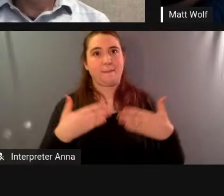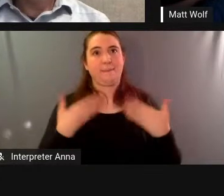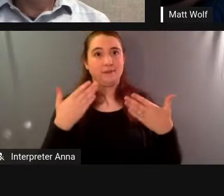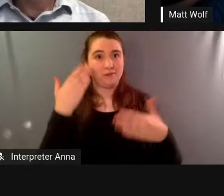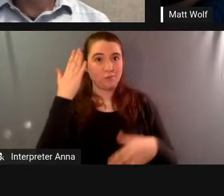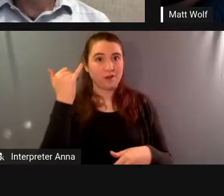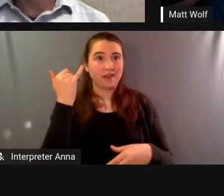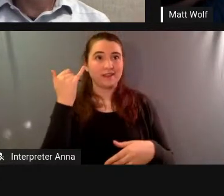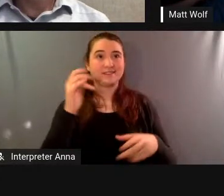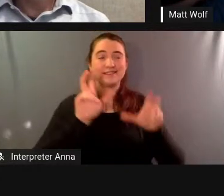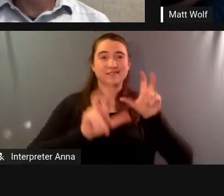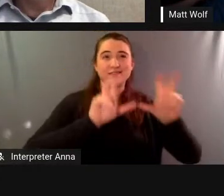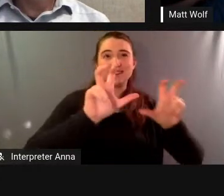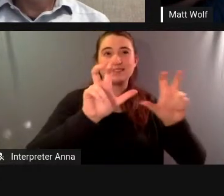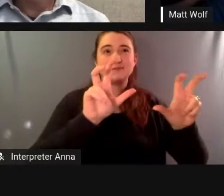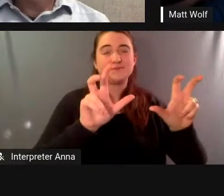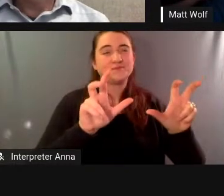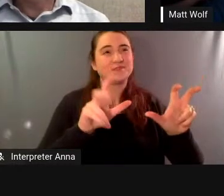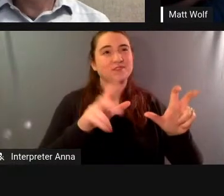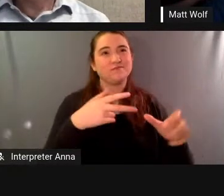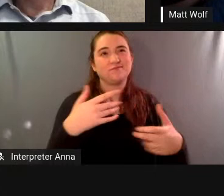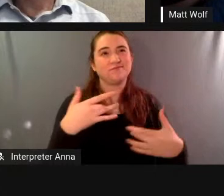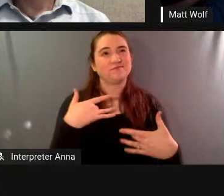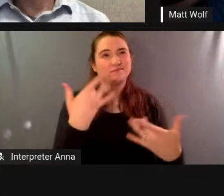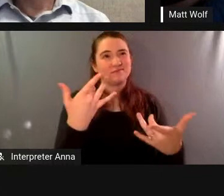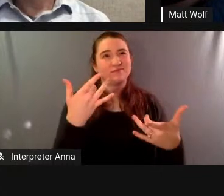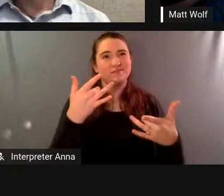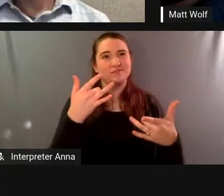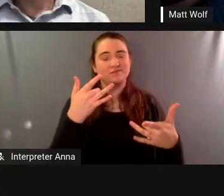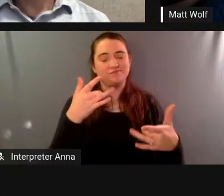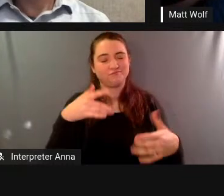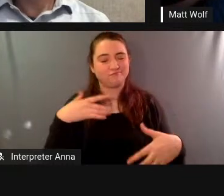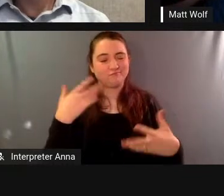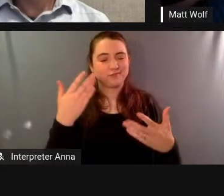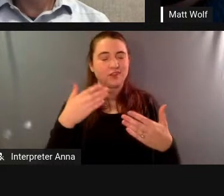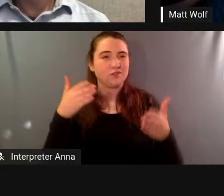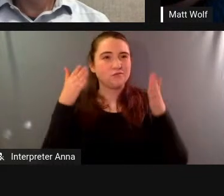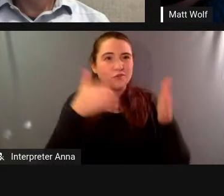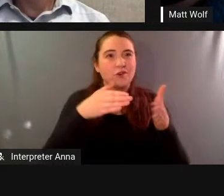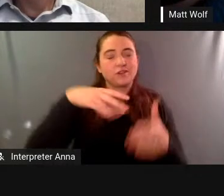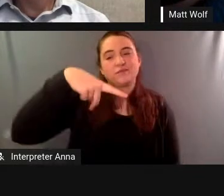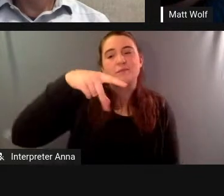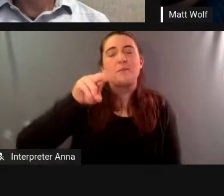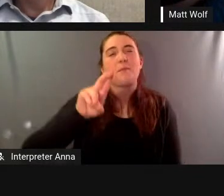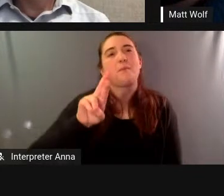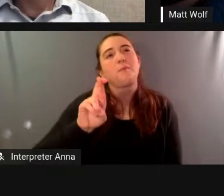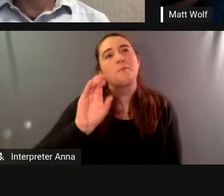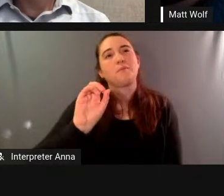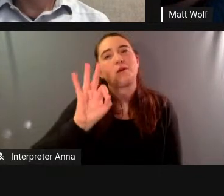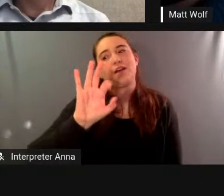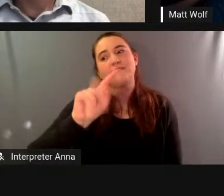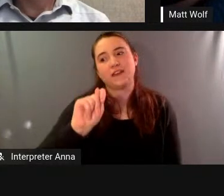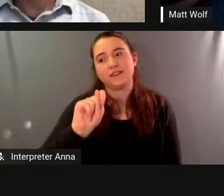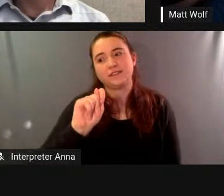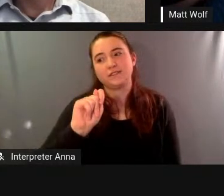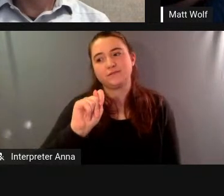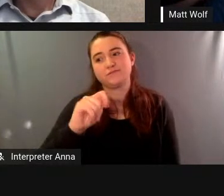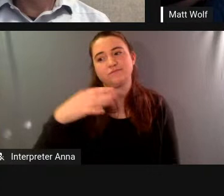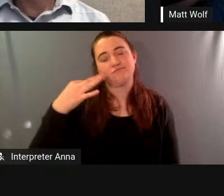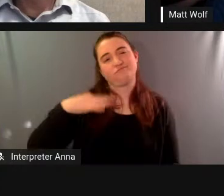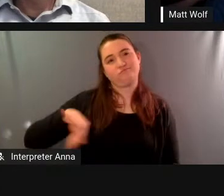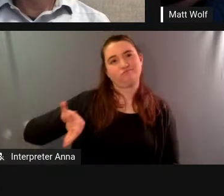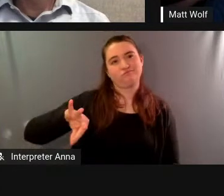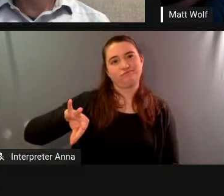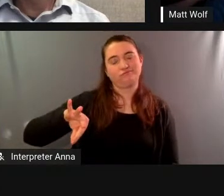ways profit maximization and i do think that that kind of large-scale capitalism is a good part